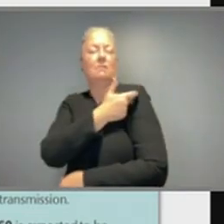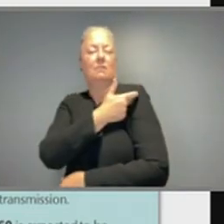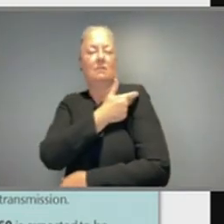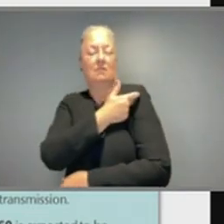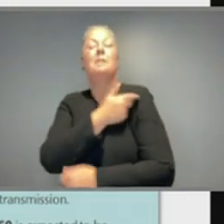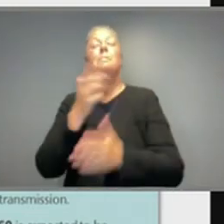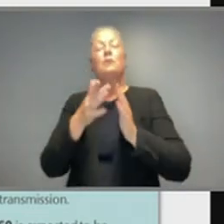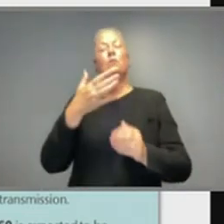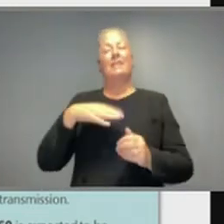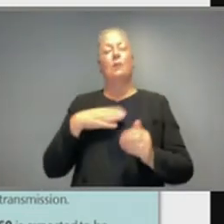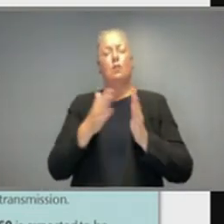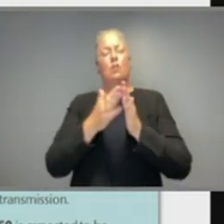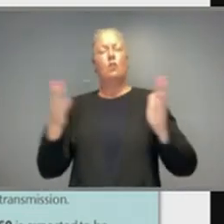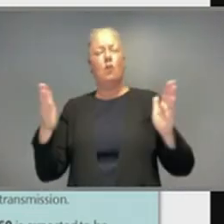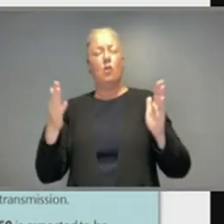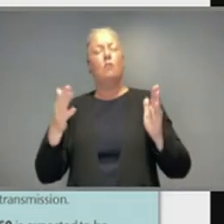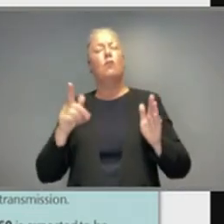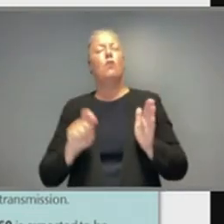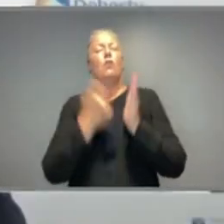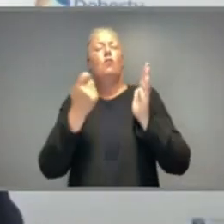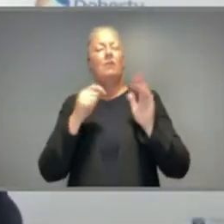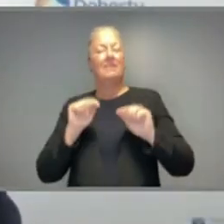regain control should be substantially diminished.